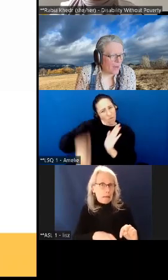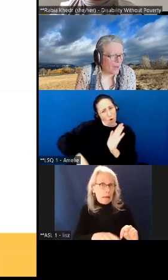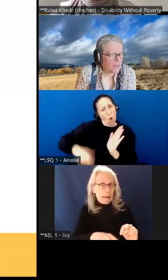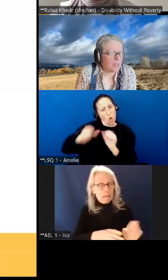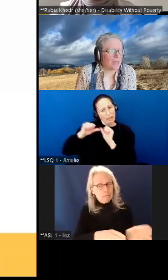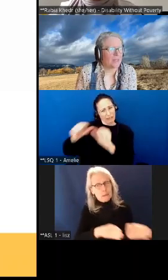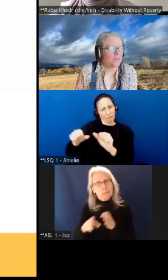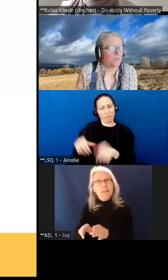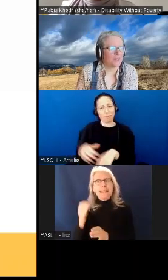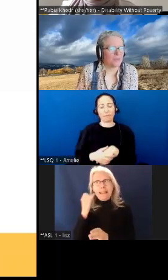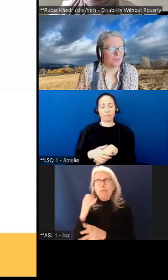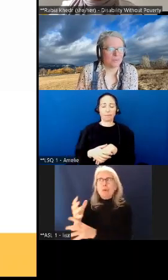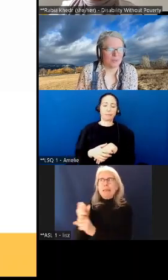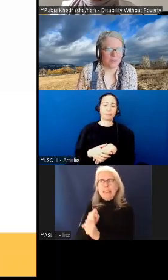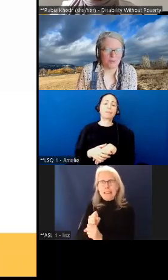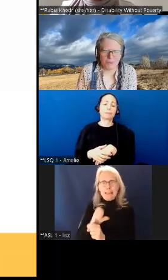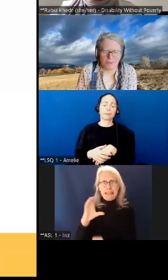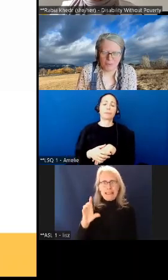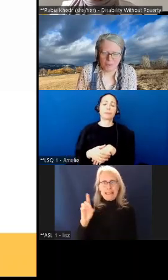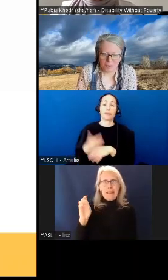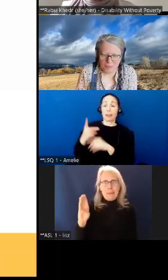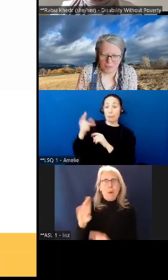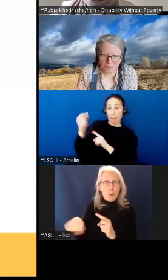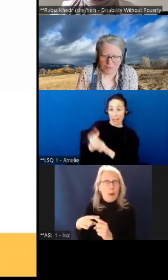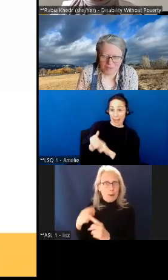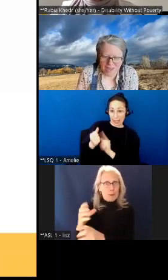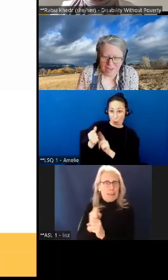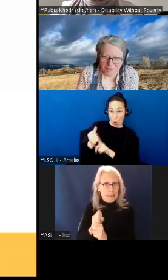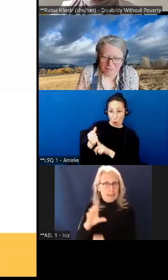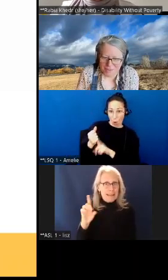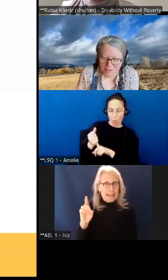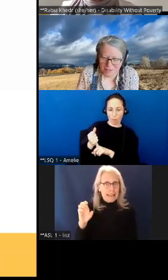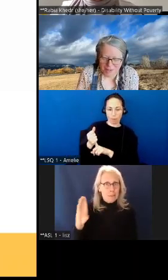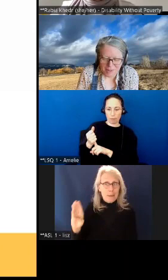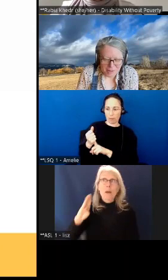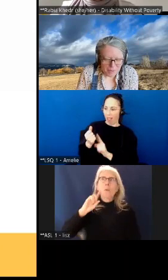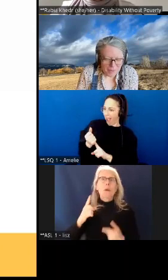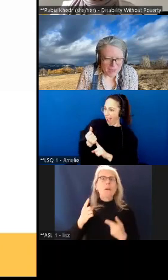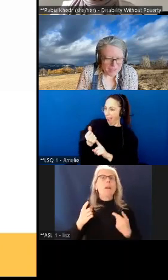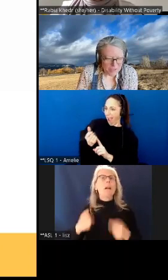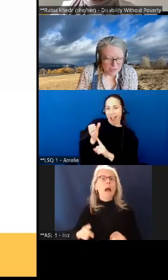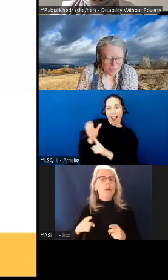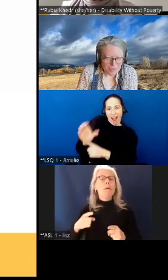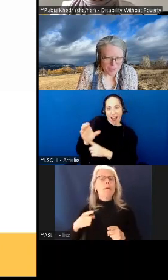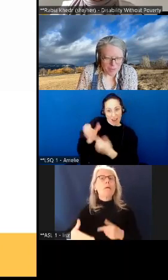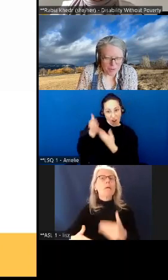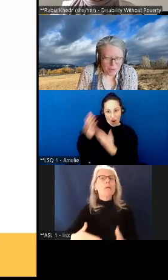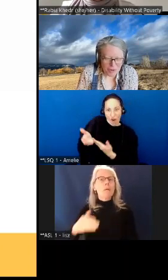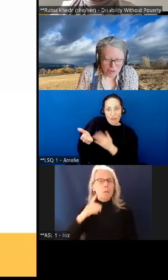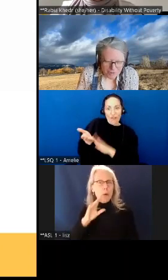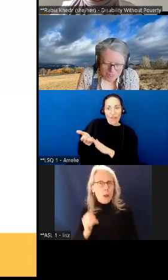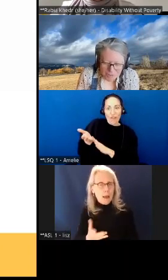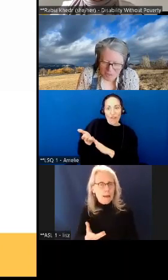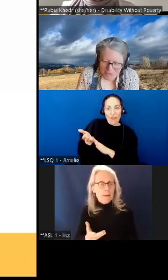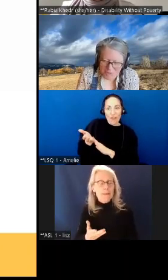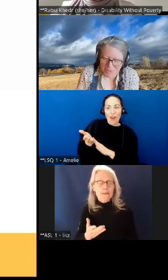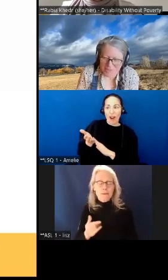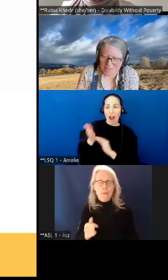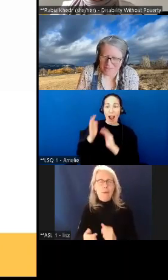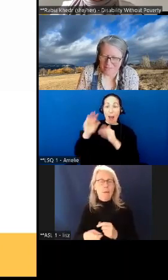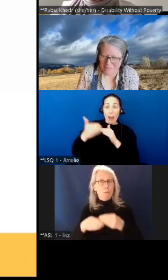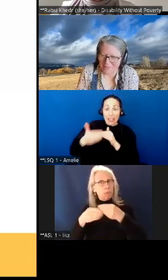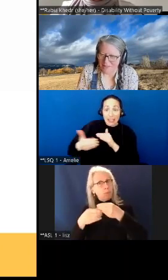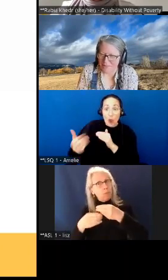to roll out and once we you know with this happens that we end up with all of this